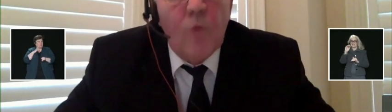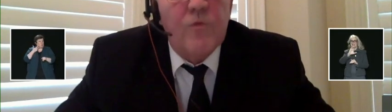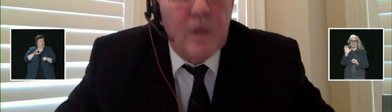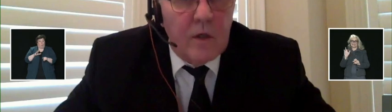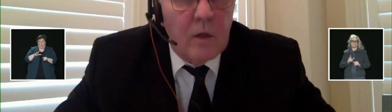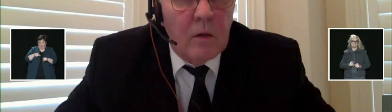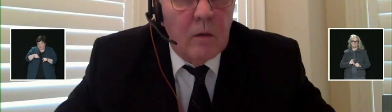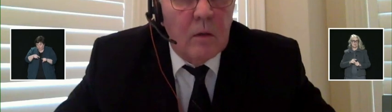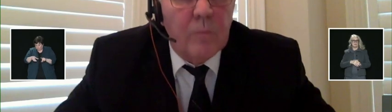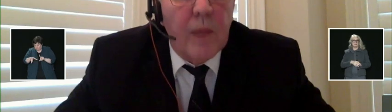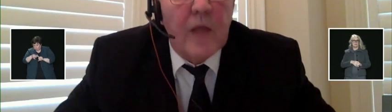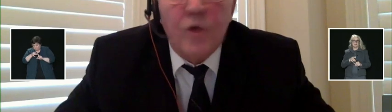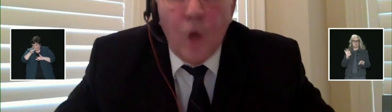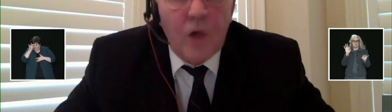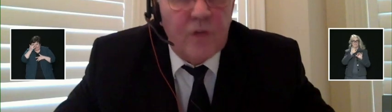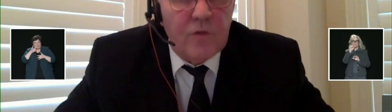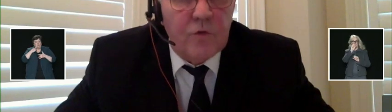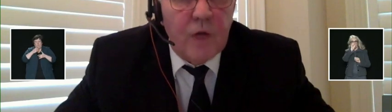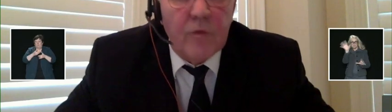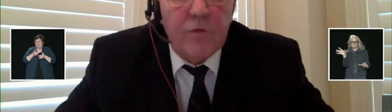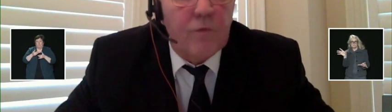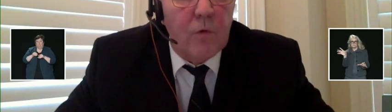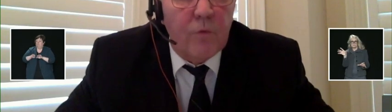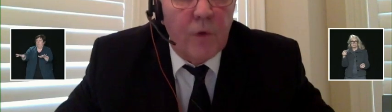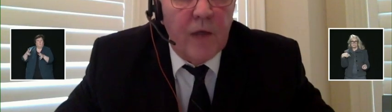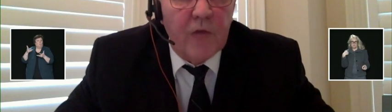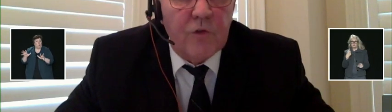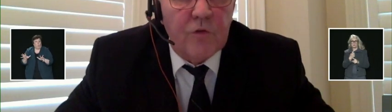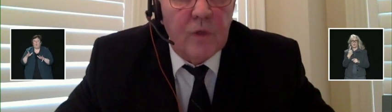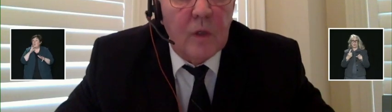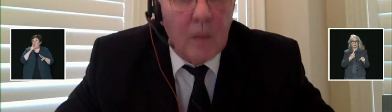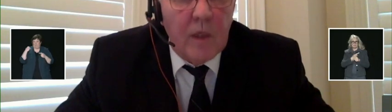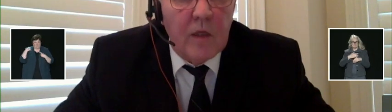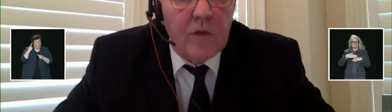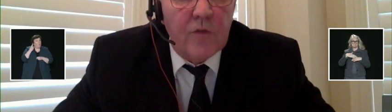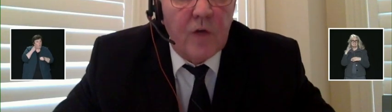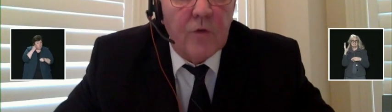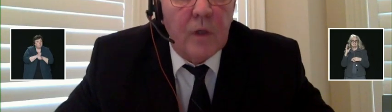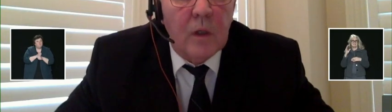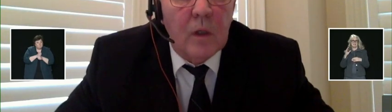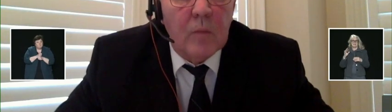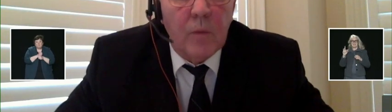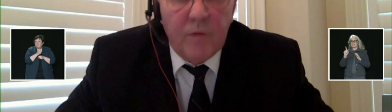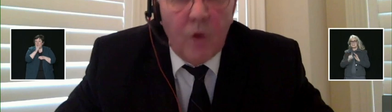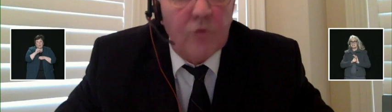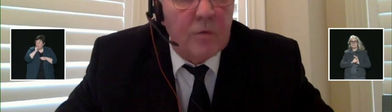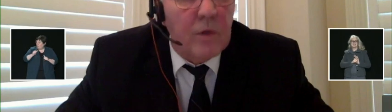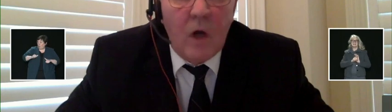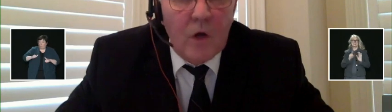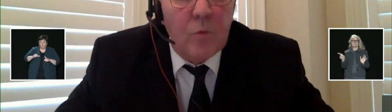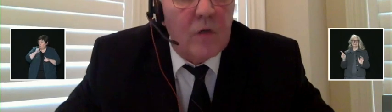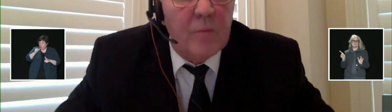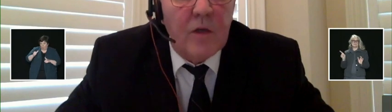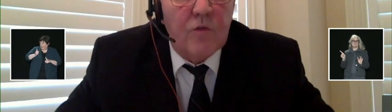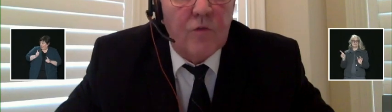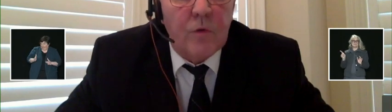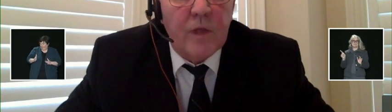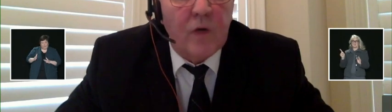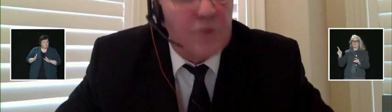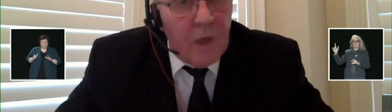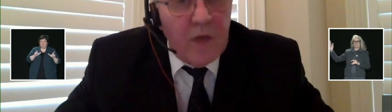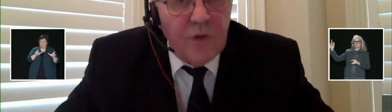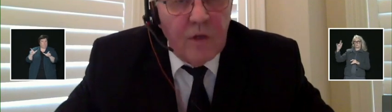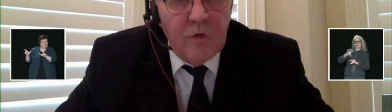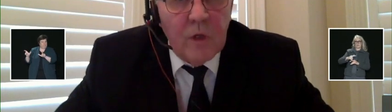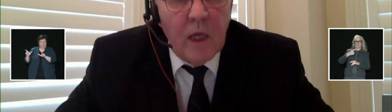clear, we have all for over a year banned non-essential travel for foreign nationals coming into this country. But we've also done the